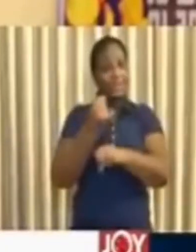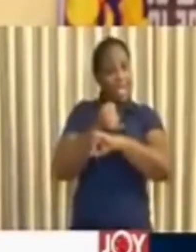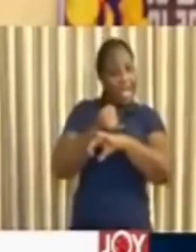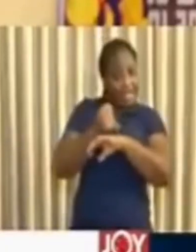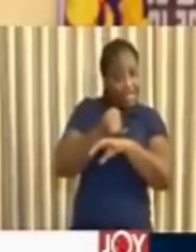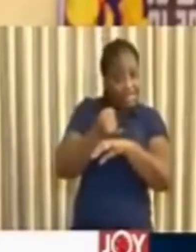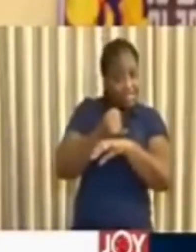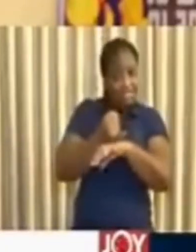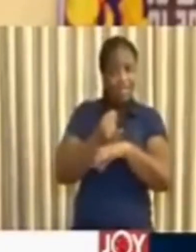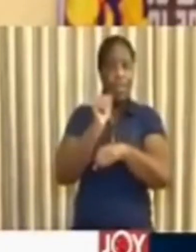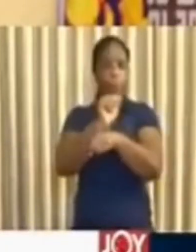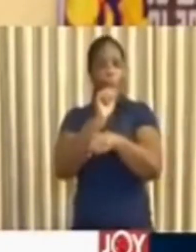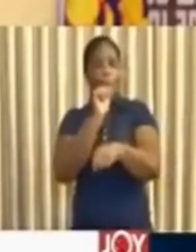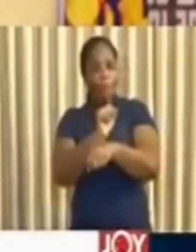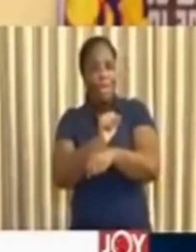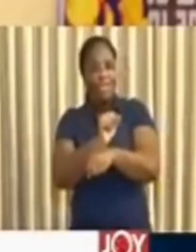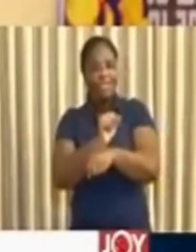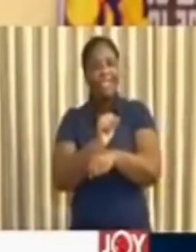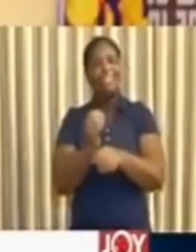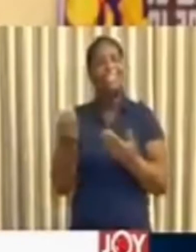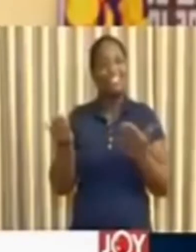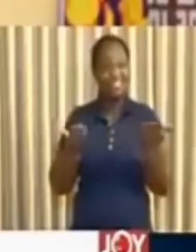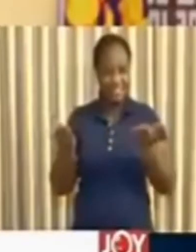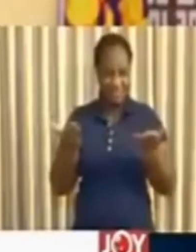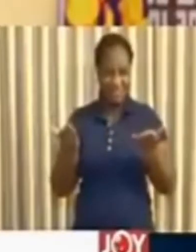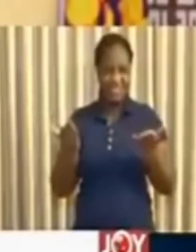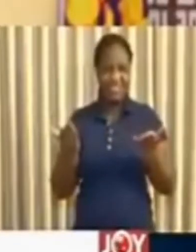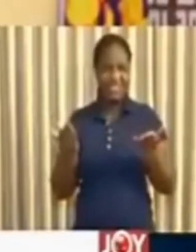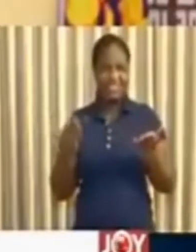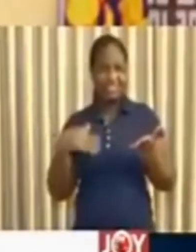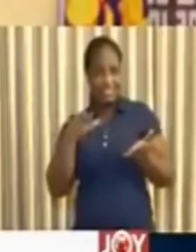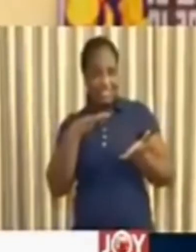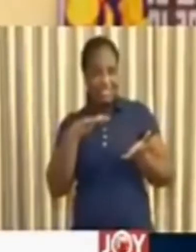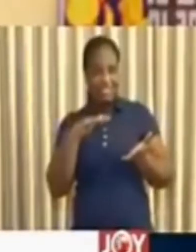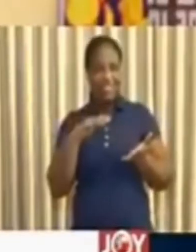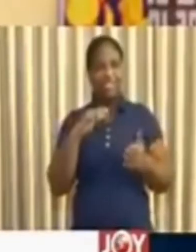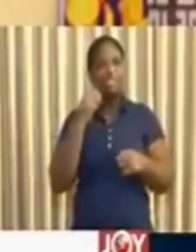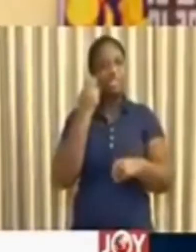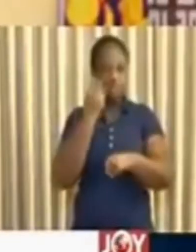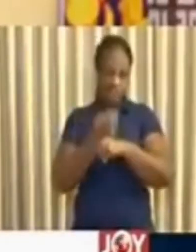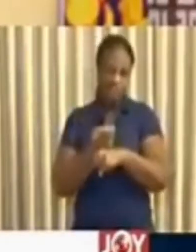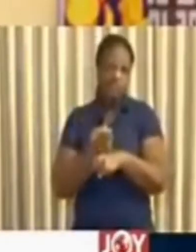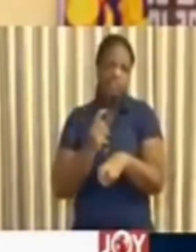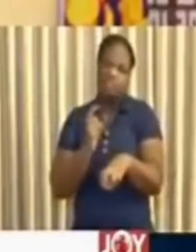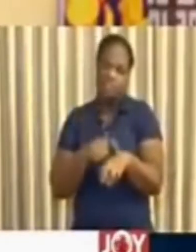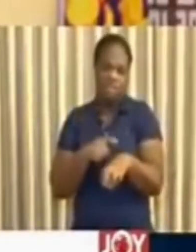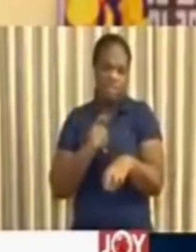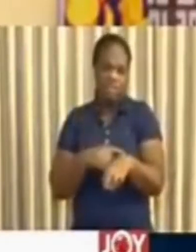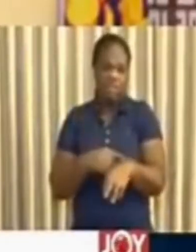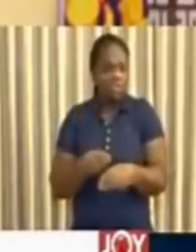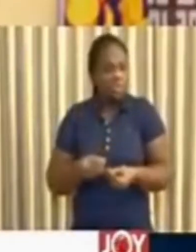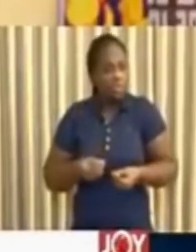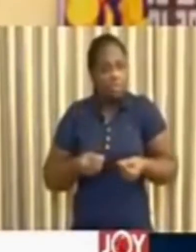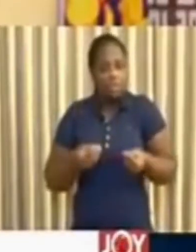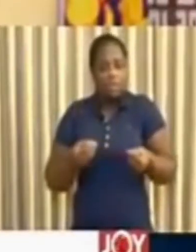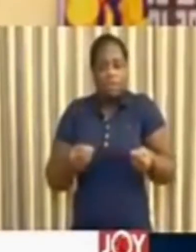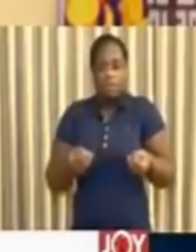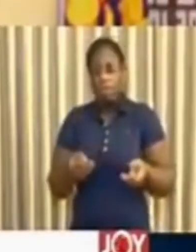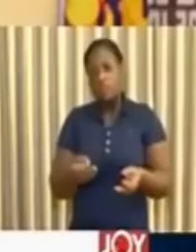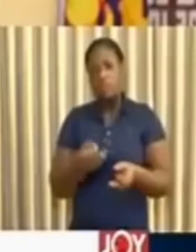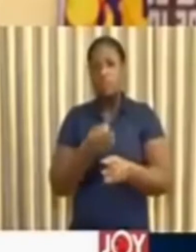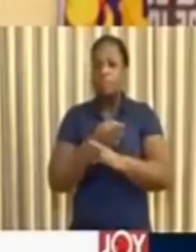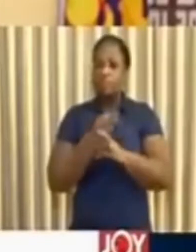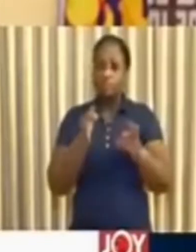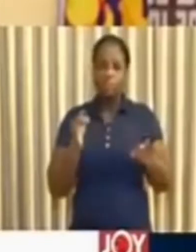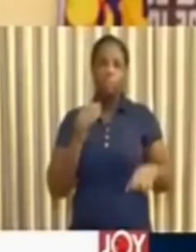enterprises and the service sector in these difficult times, and to provide some relief to